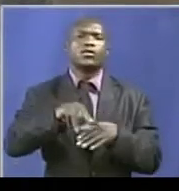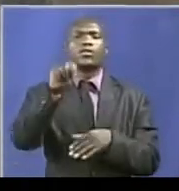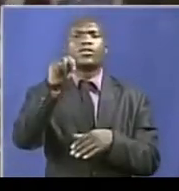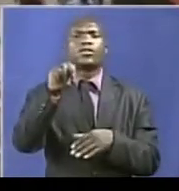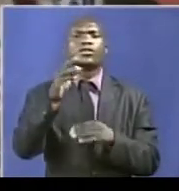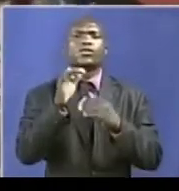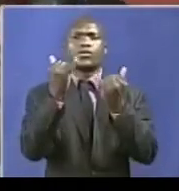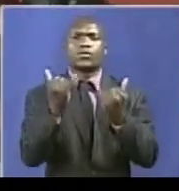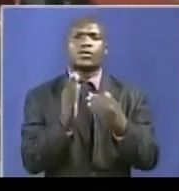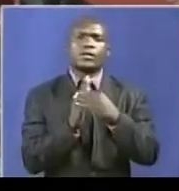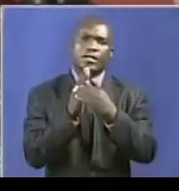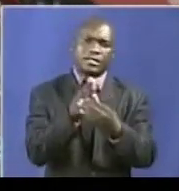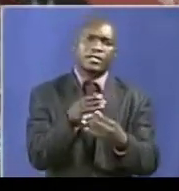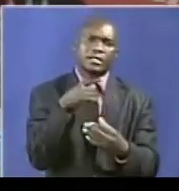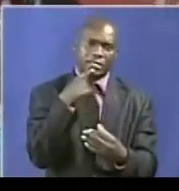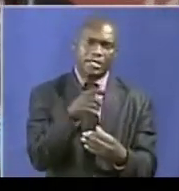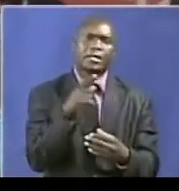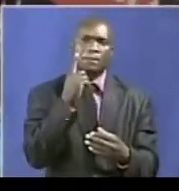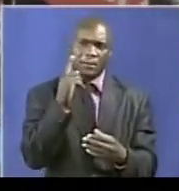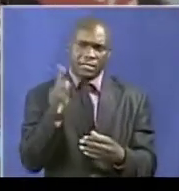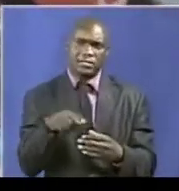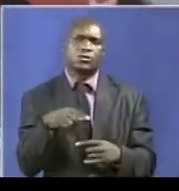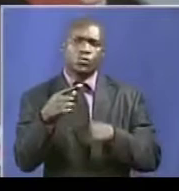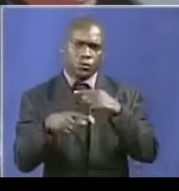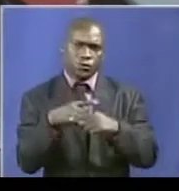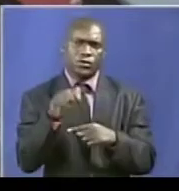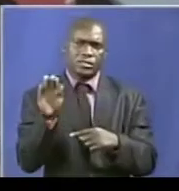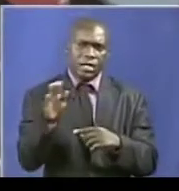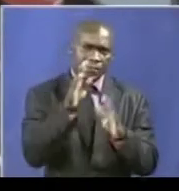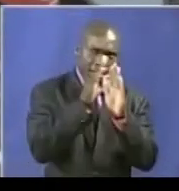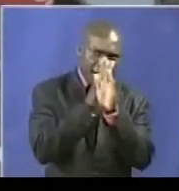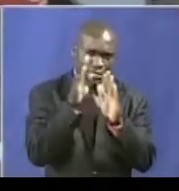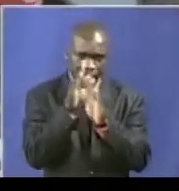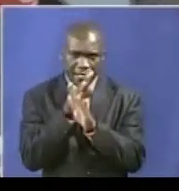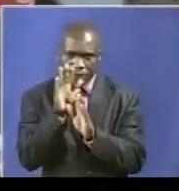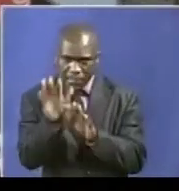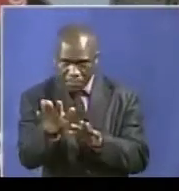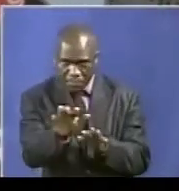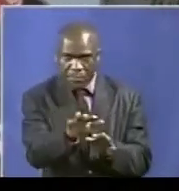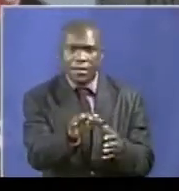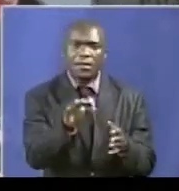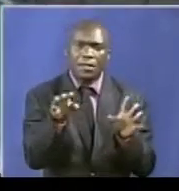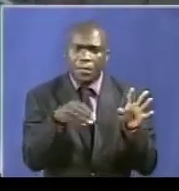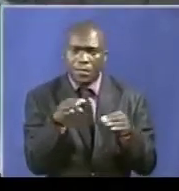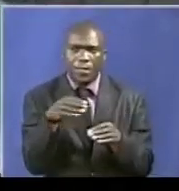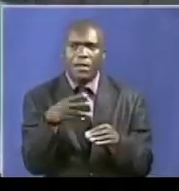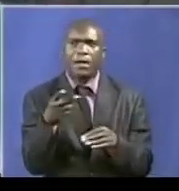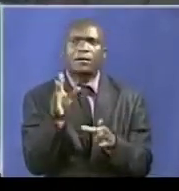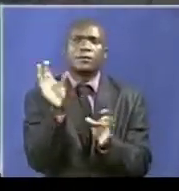Nyoni there is need to continue the exercise as some are still there in the means that are involved in factionalism.